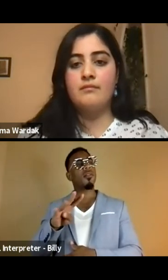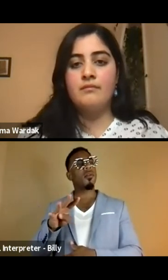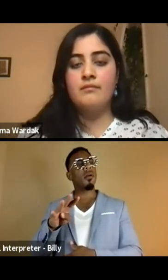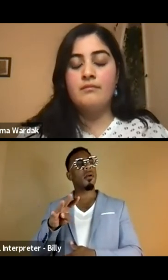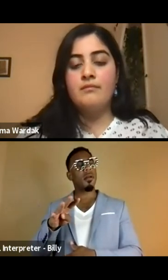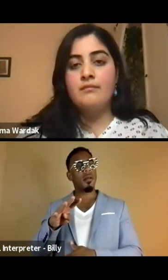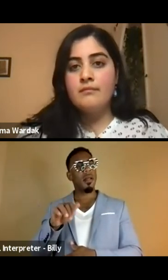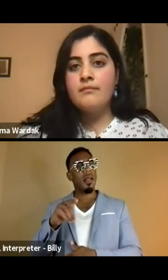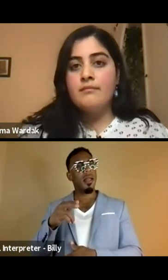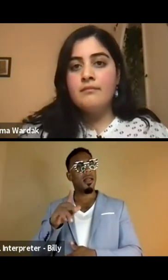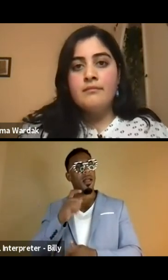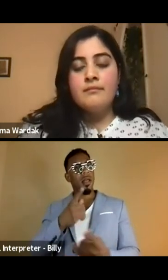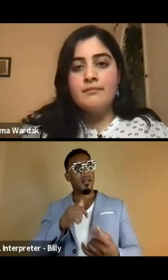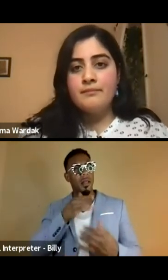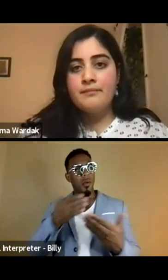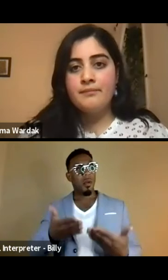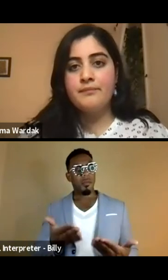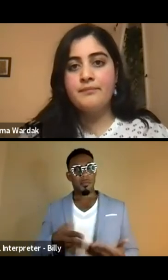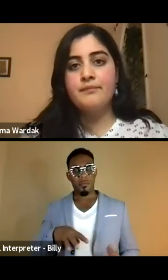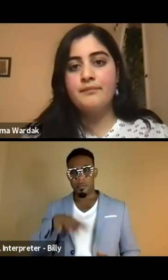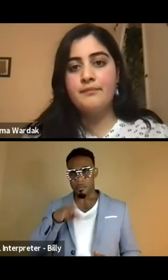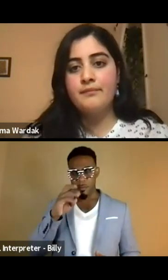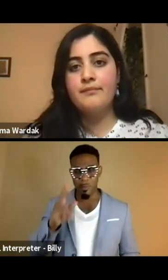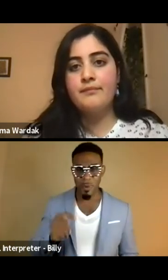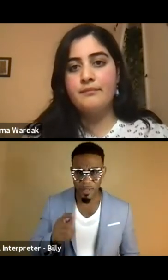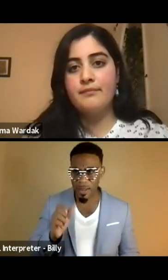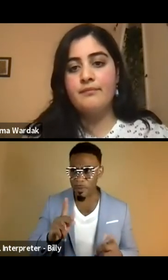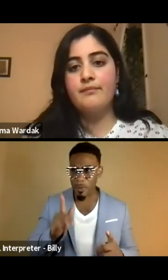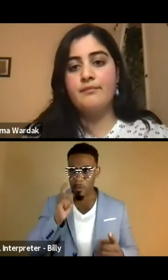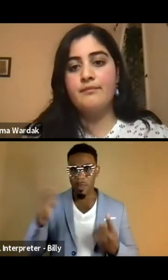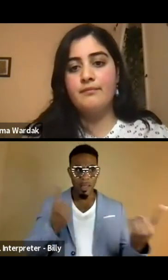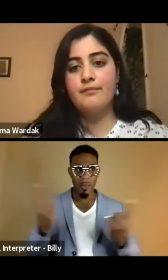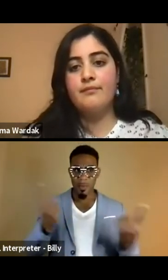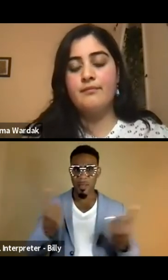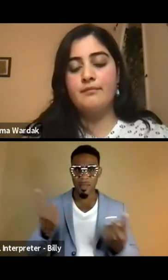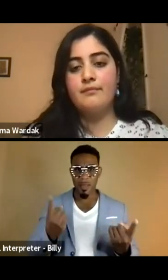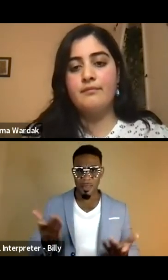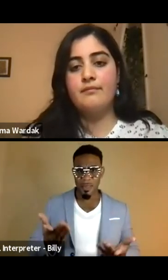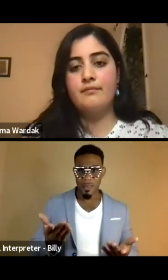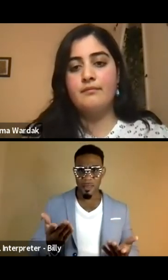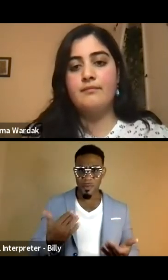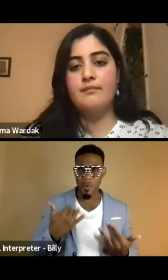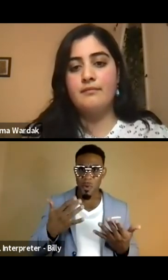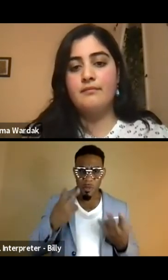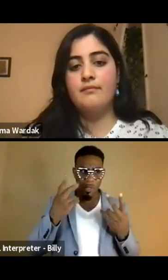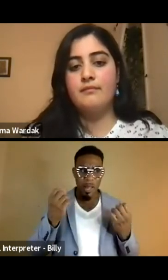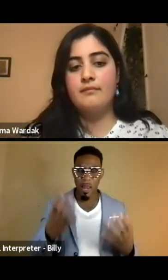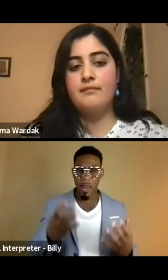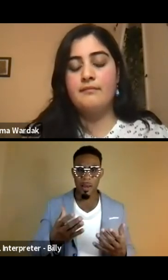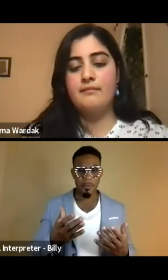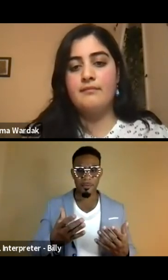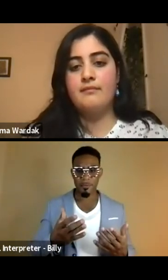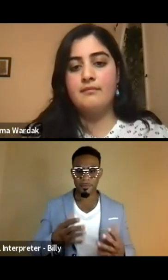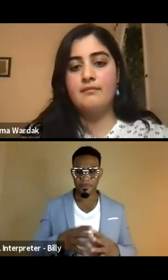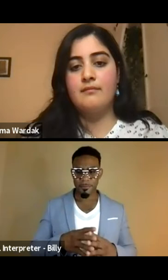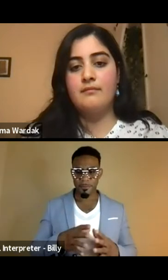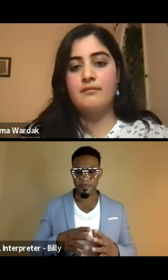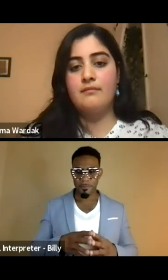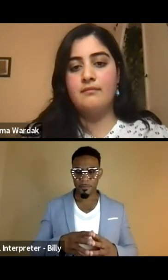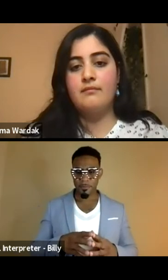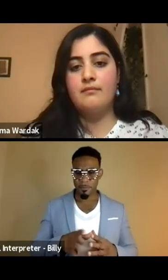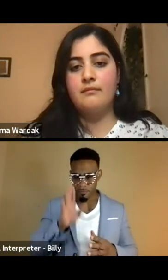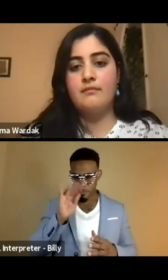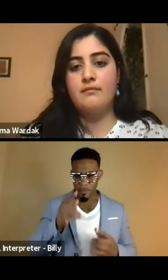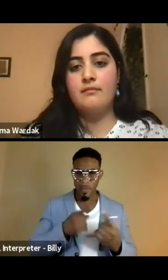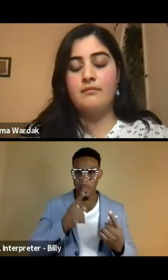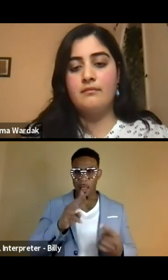here. You know, there's a lot of people who are going to be coming in and we already saw a lot of, um, you know,